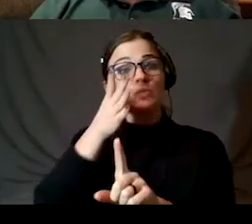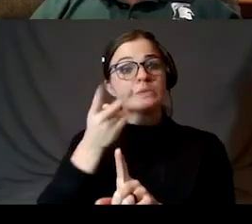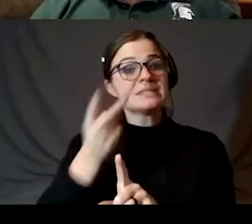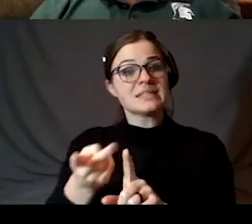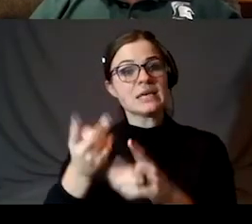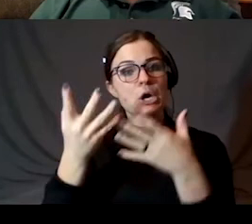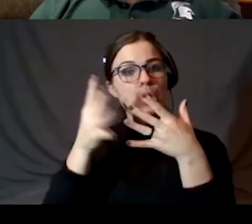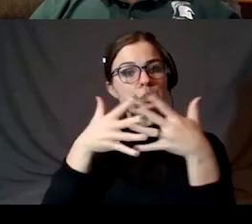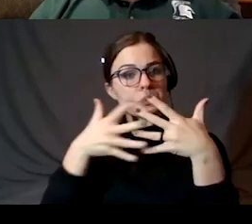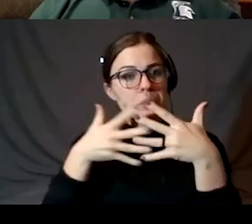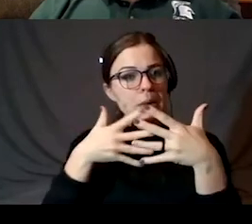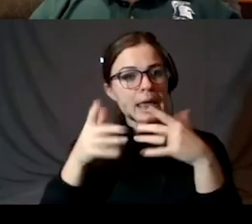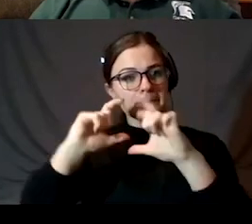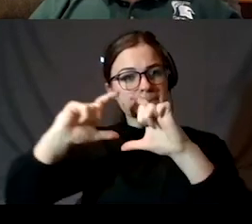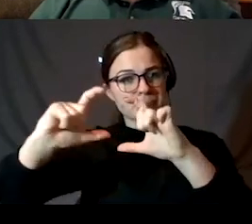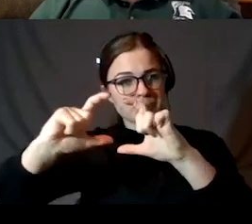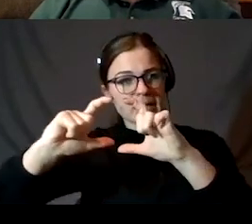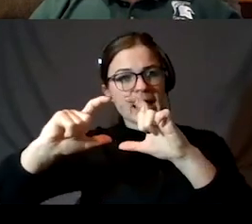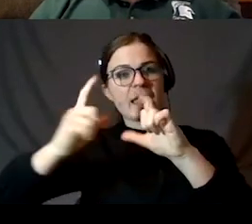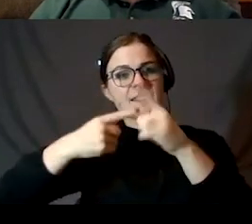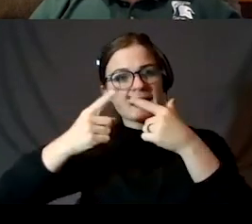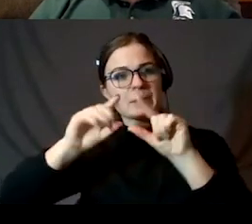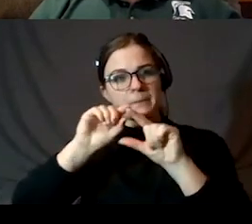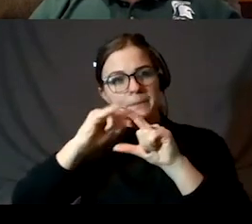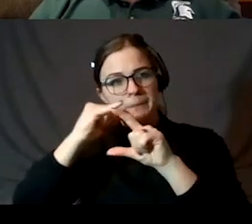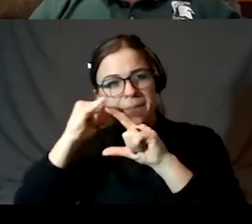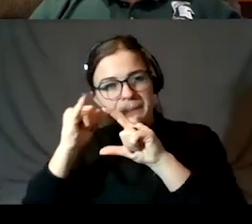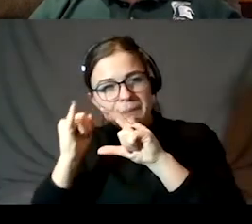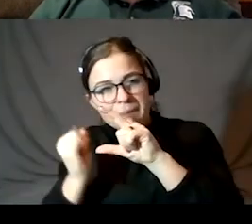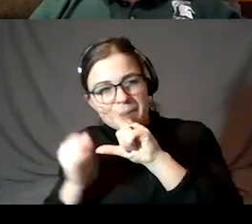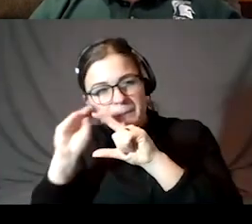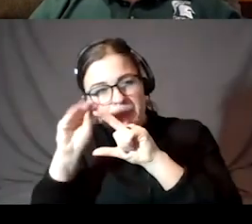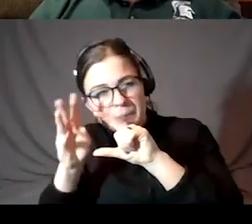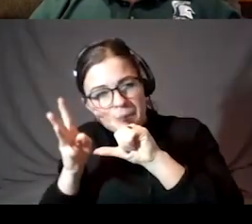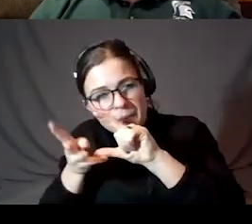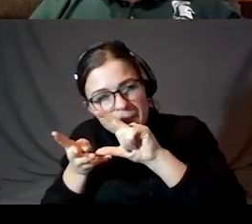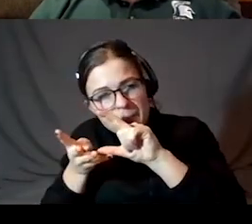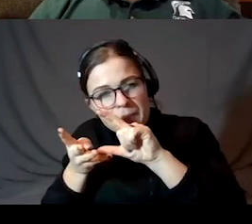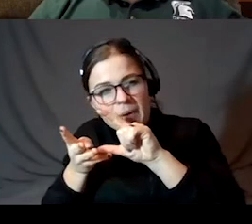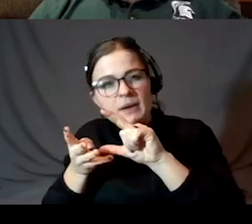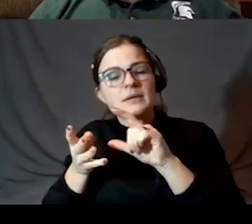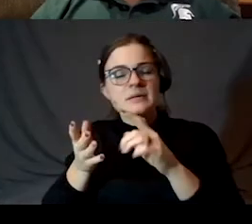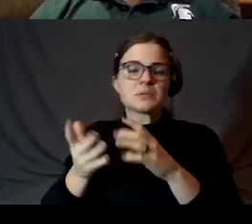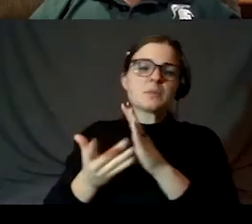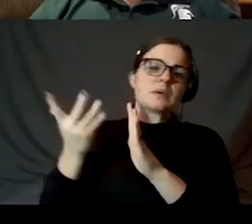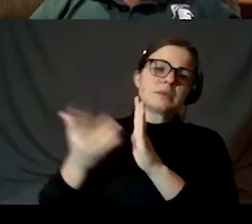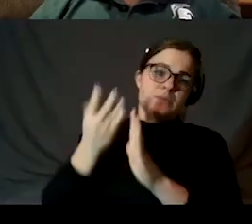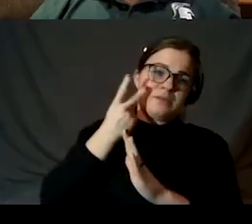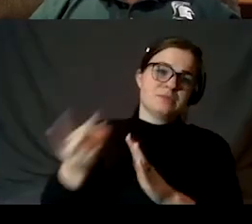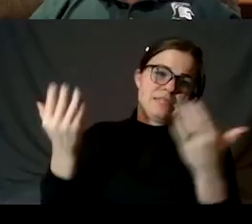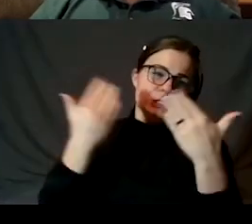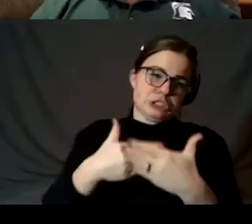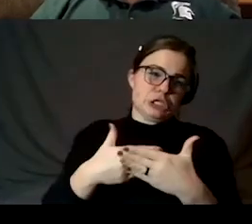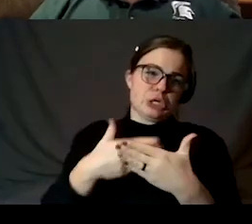clean circle around it, and you'll be able to tell that this gray disk is lighter than that. On occasion, you can see a dark spot.